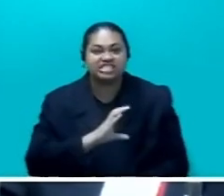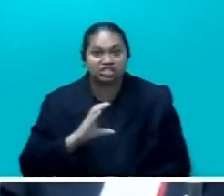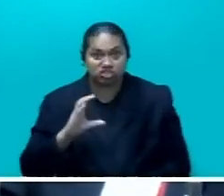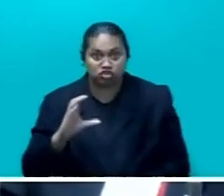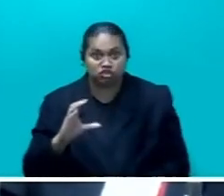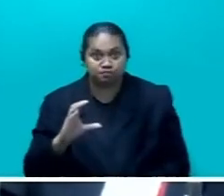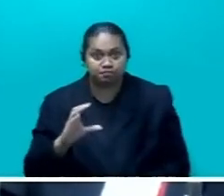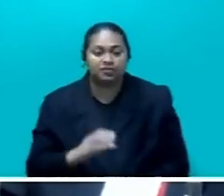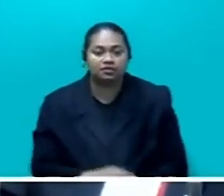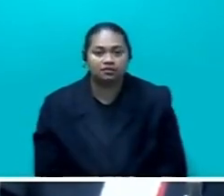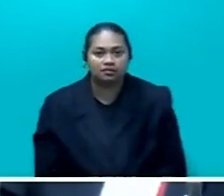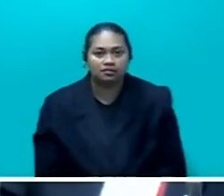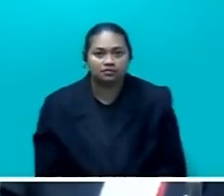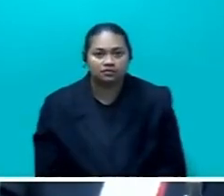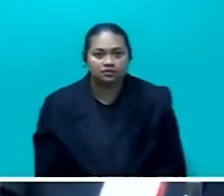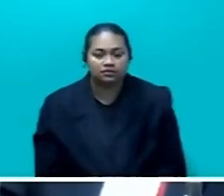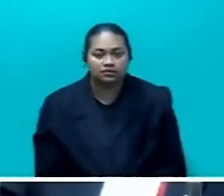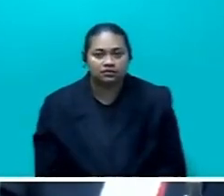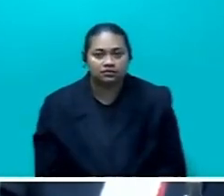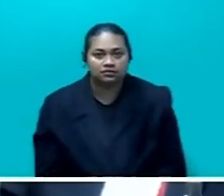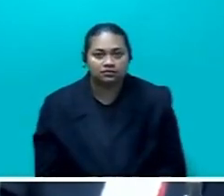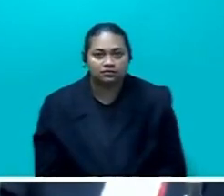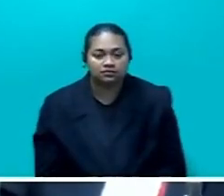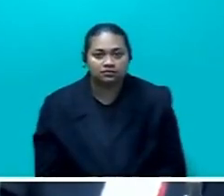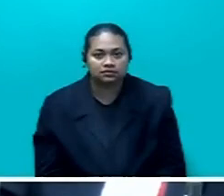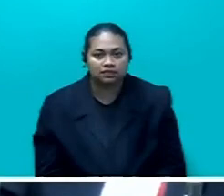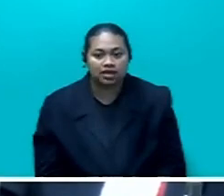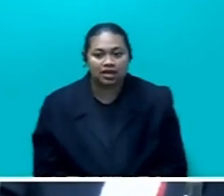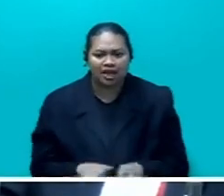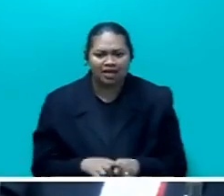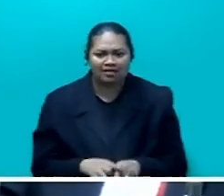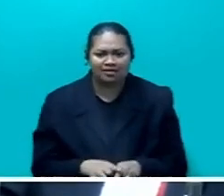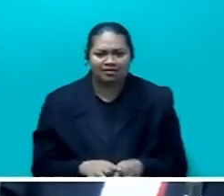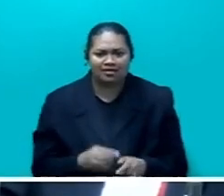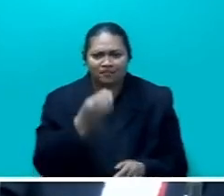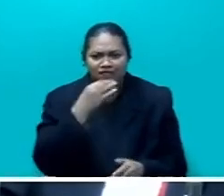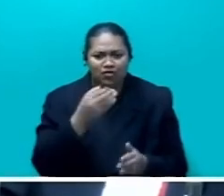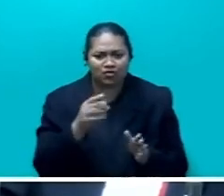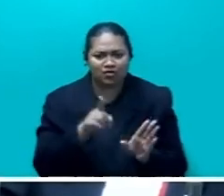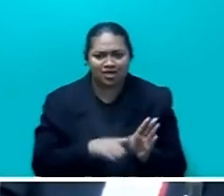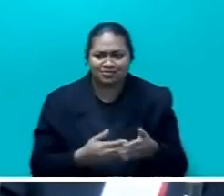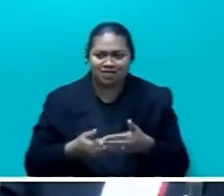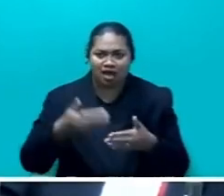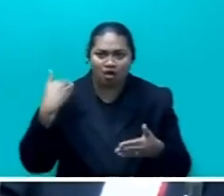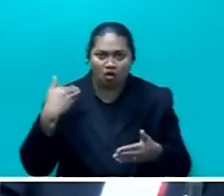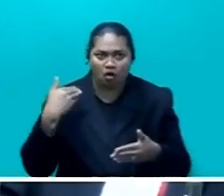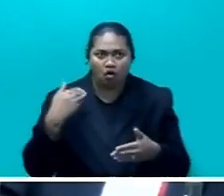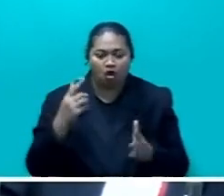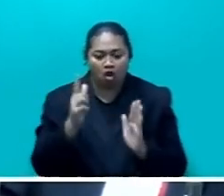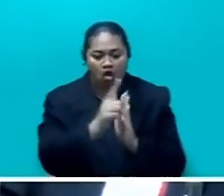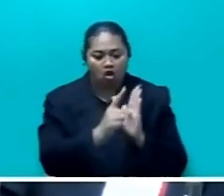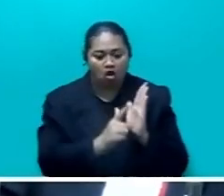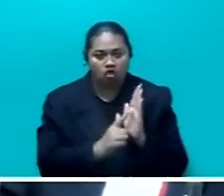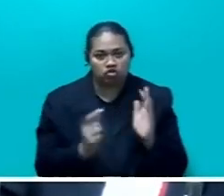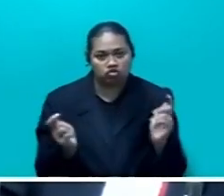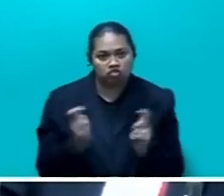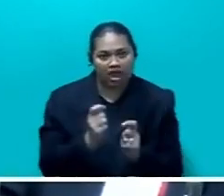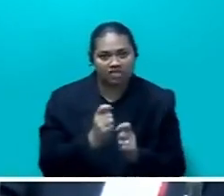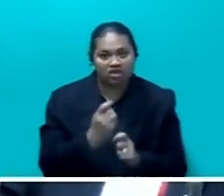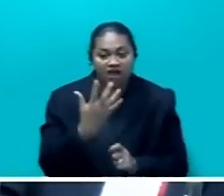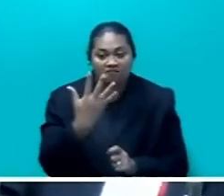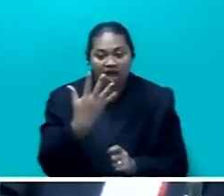We will know Honorable Speaker that a few years ago the laws were changed from five years to 15 years